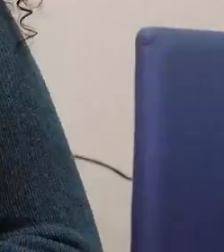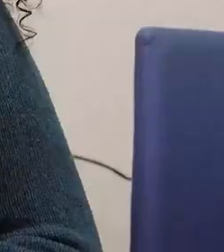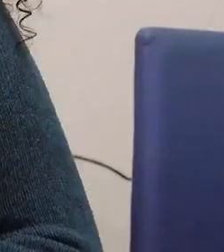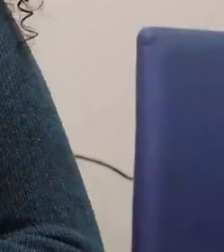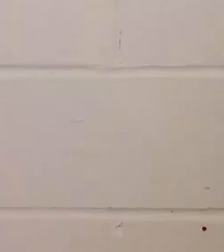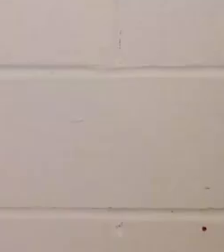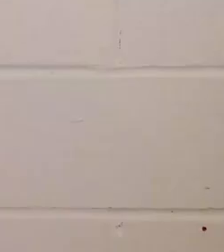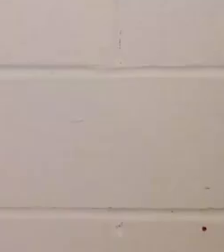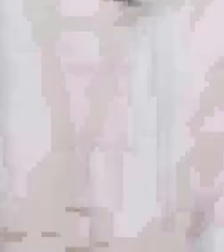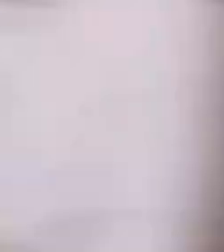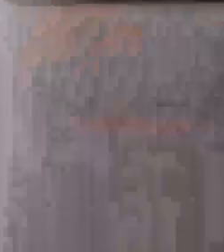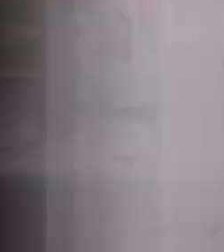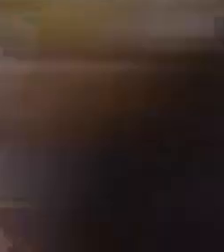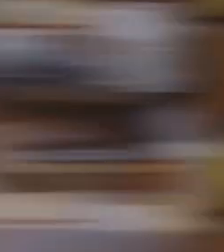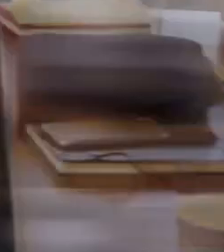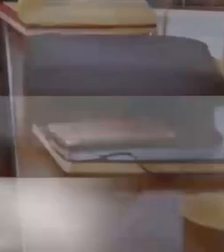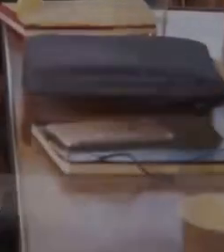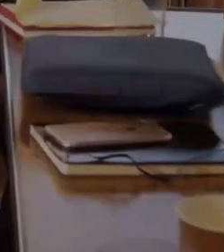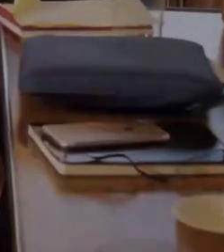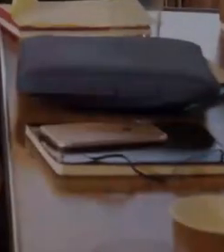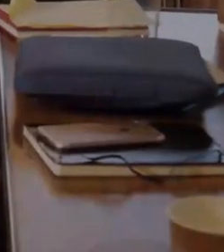to get in and to get on.